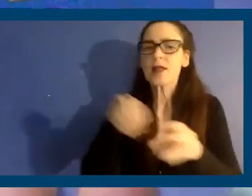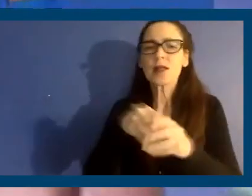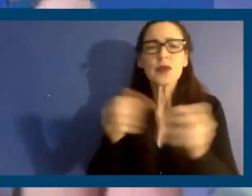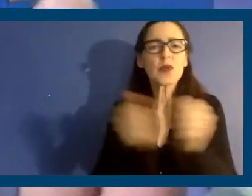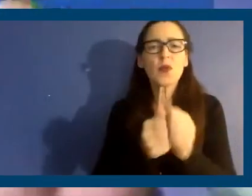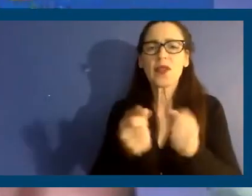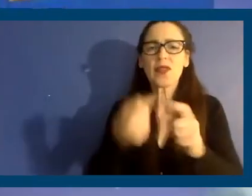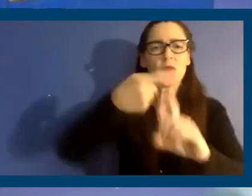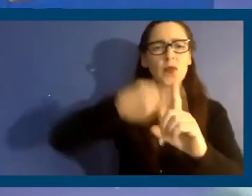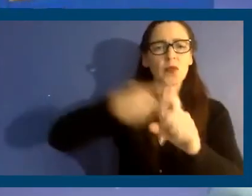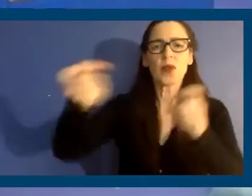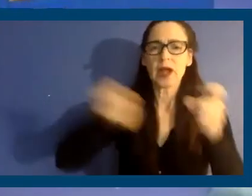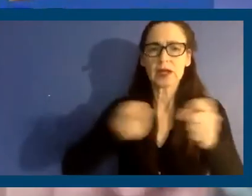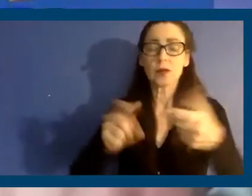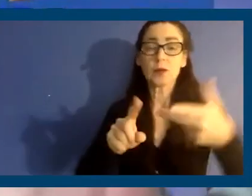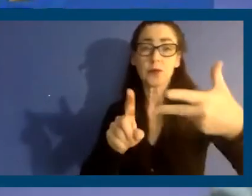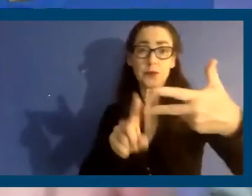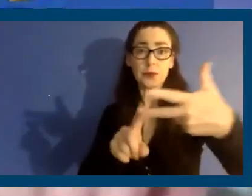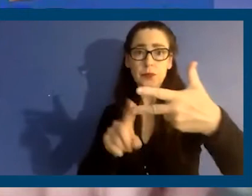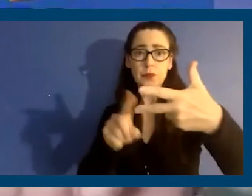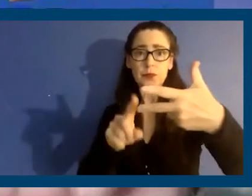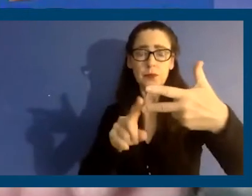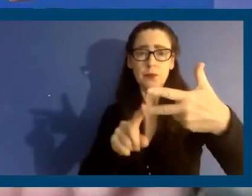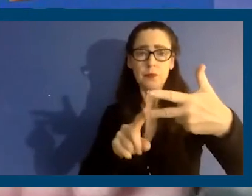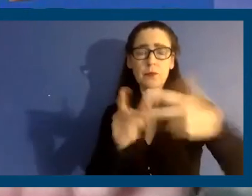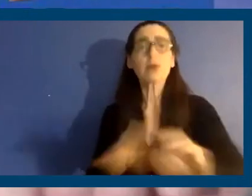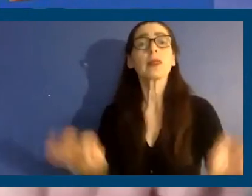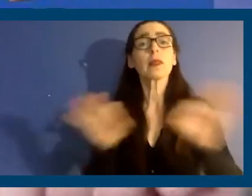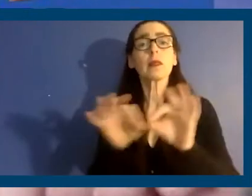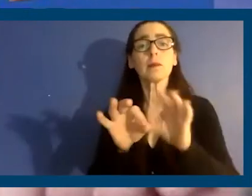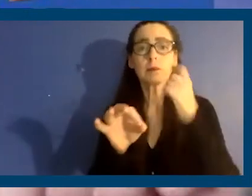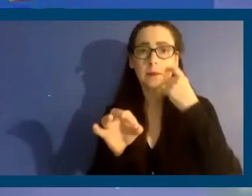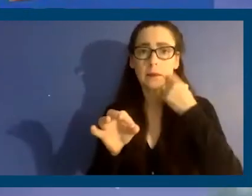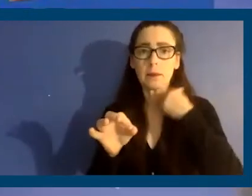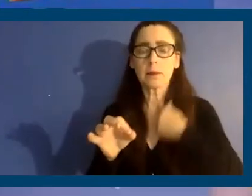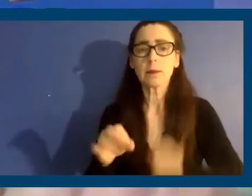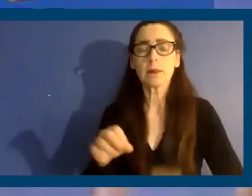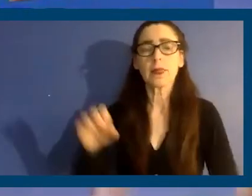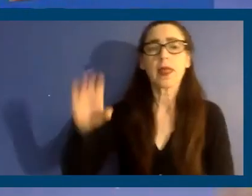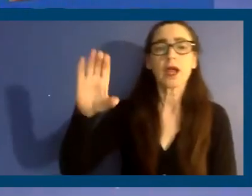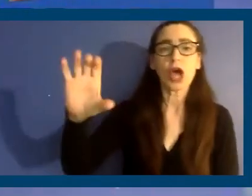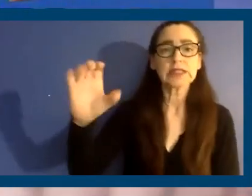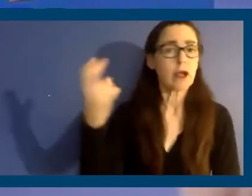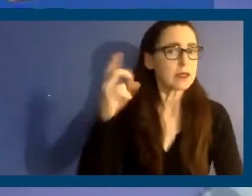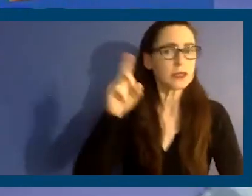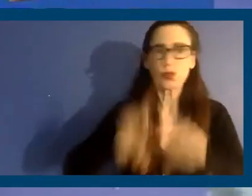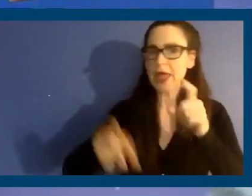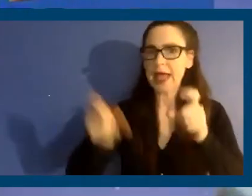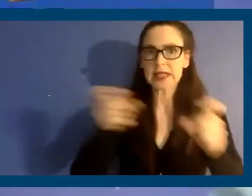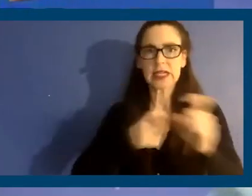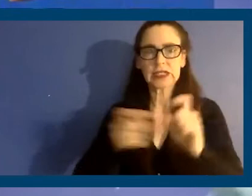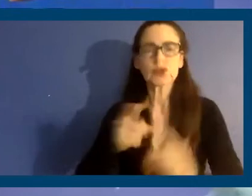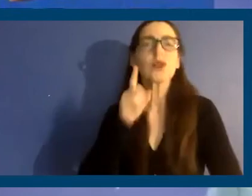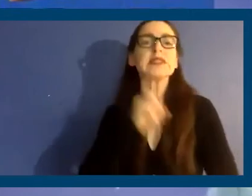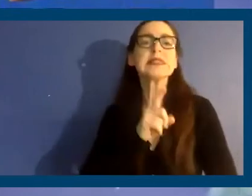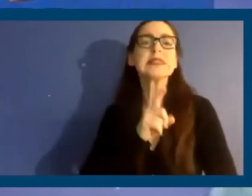important thing is that under Costa Hawkins, you cannot control single family